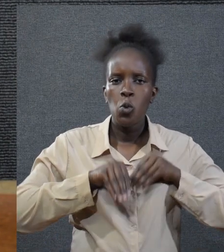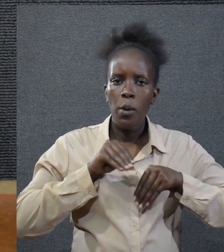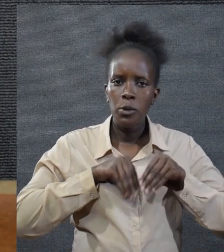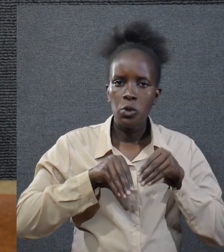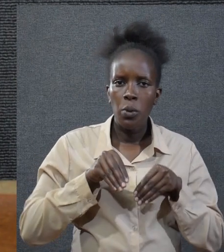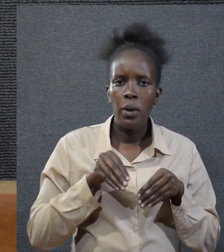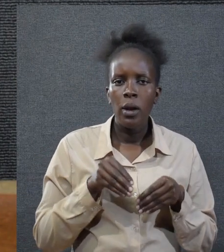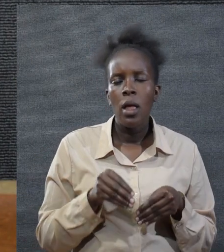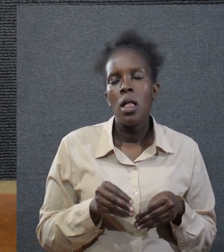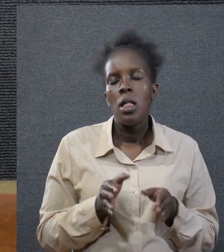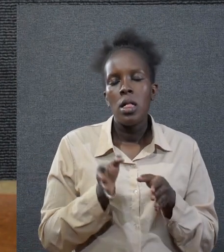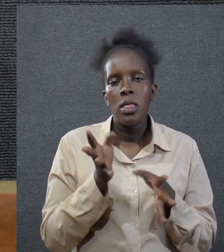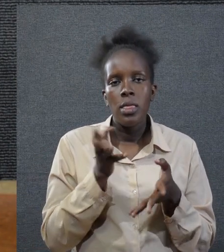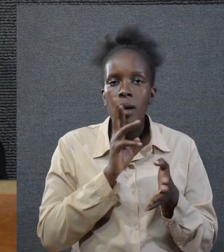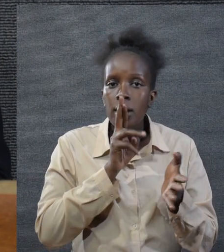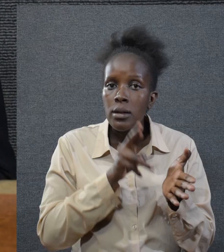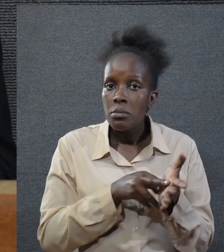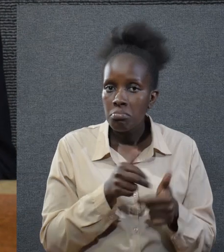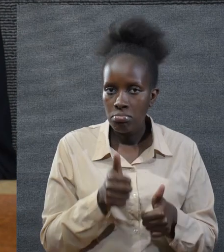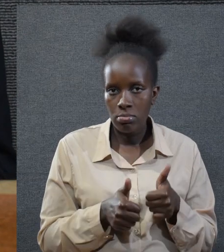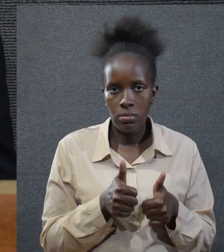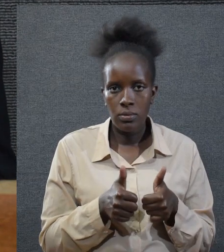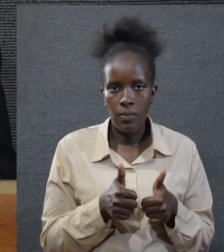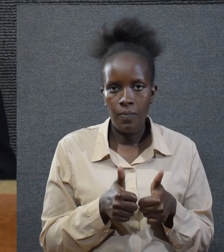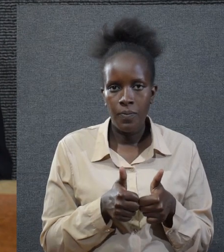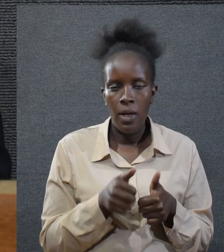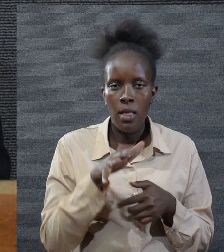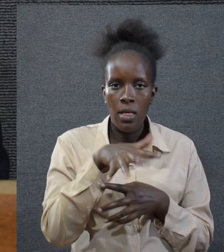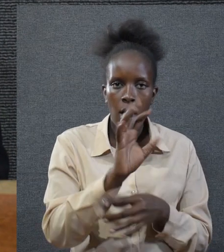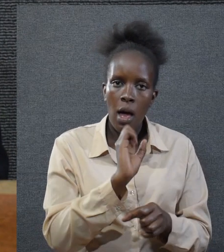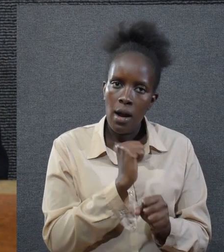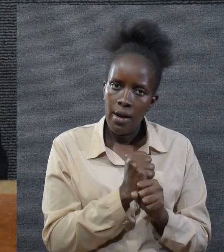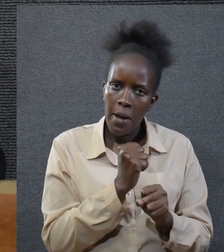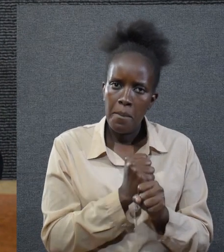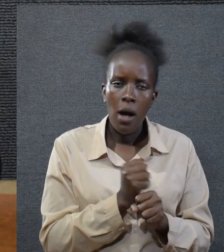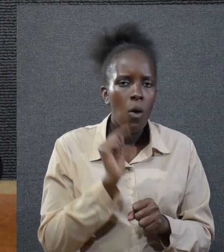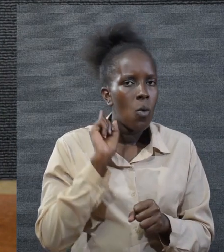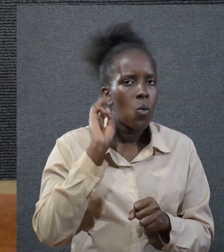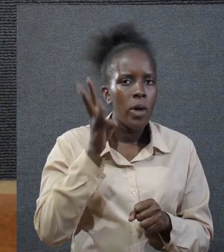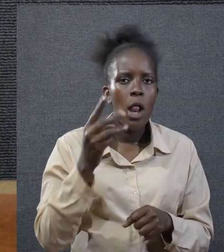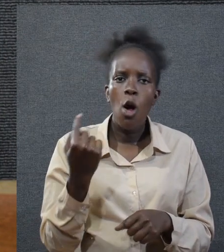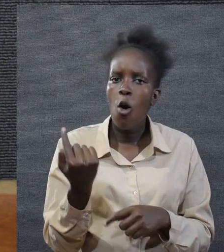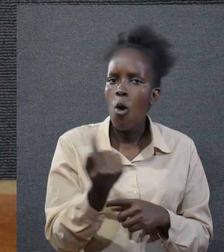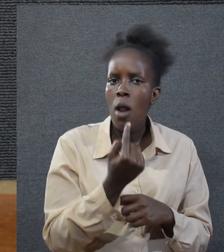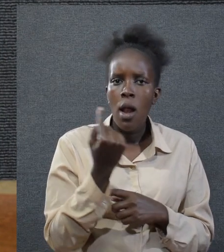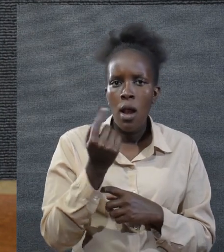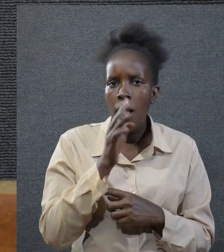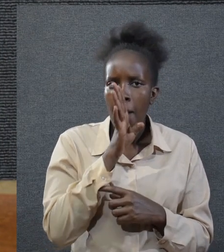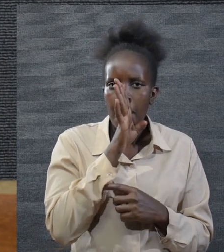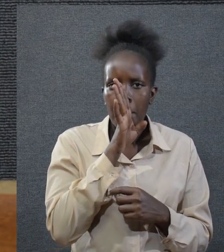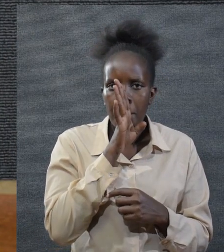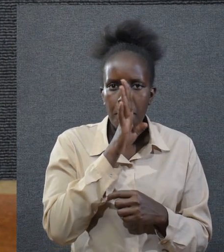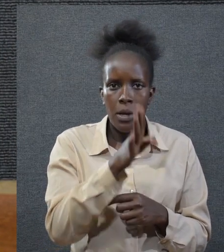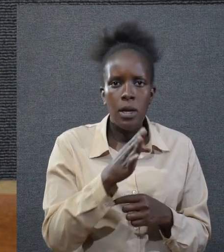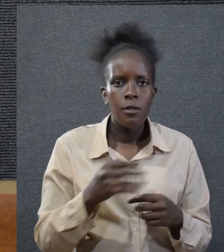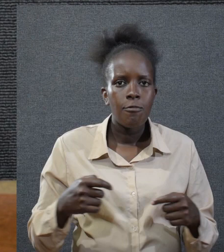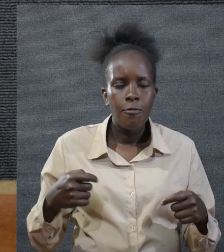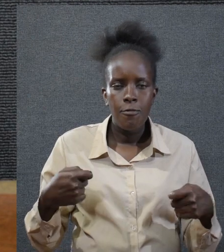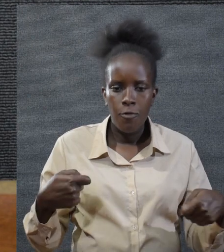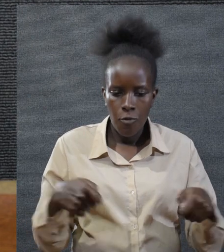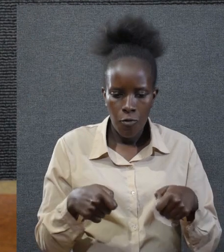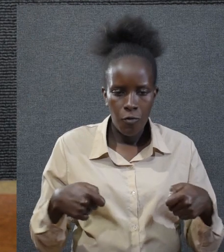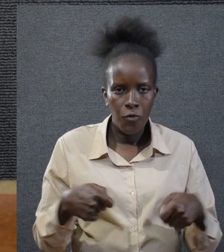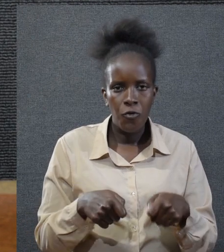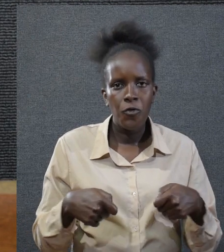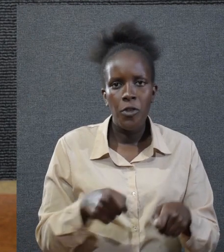injustice, the consequence will be The Yareba will only be